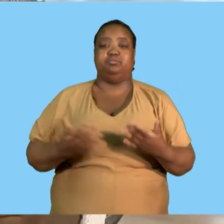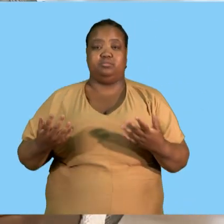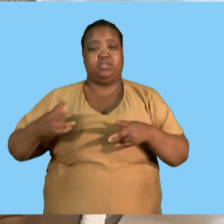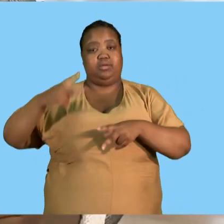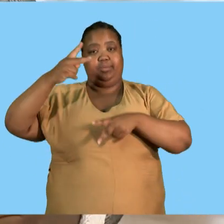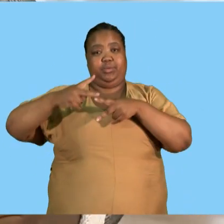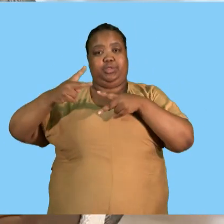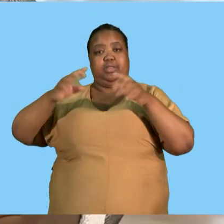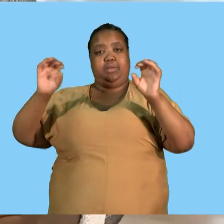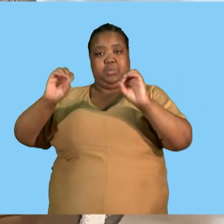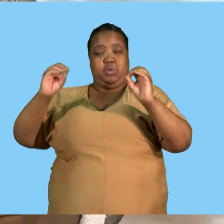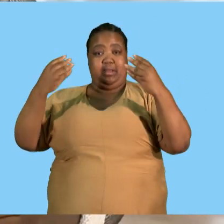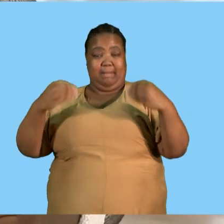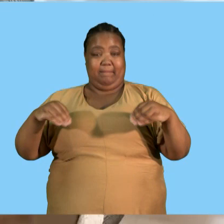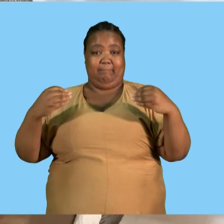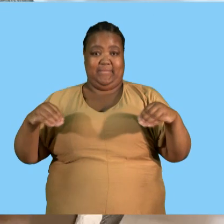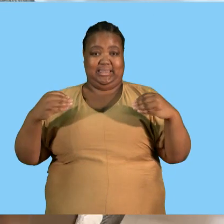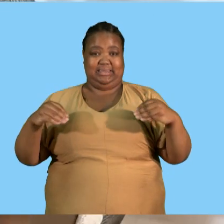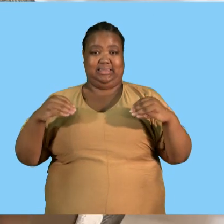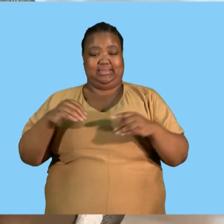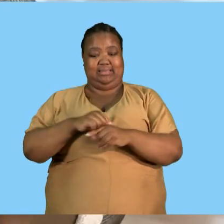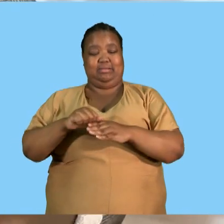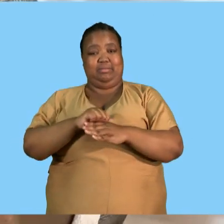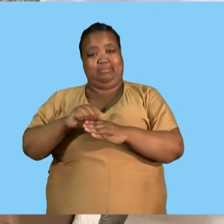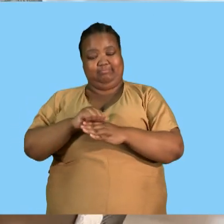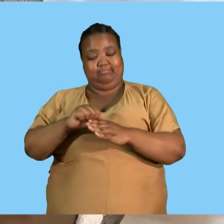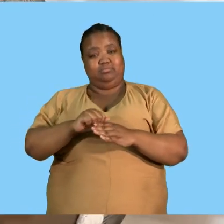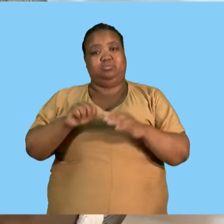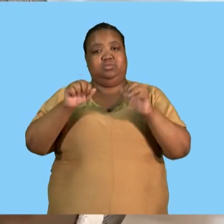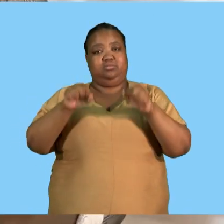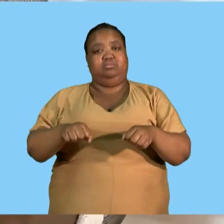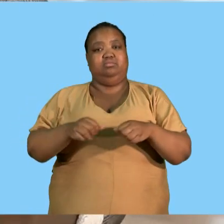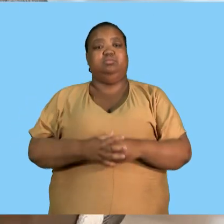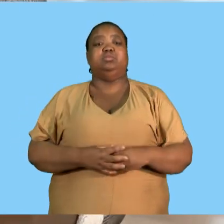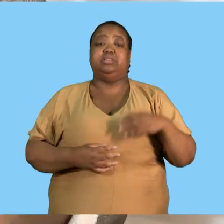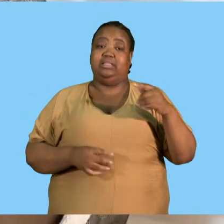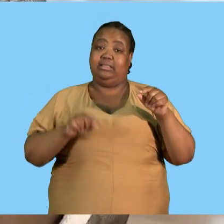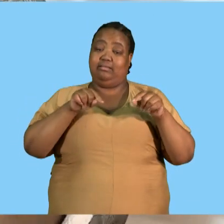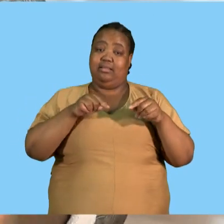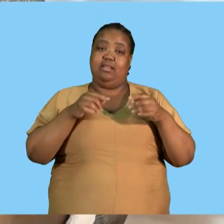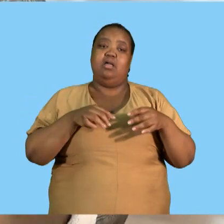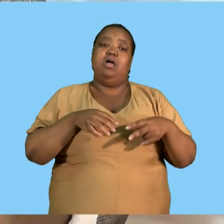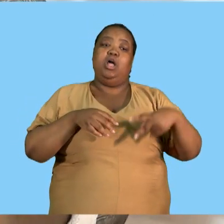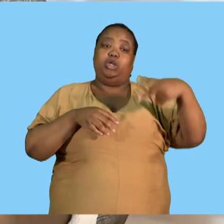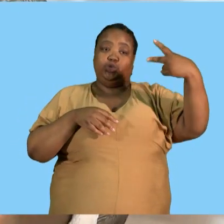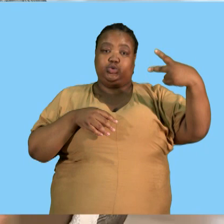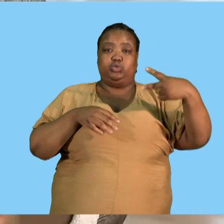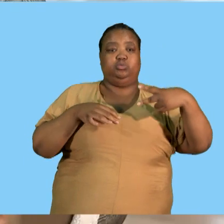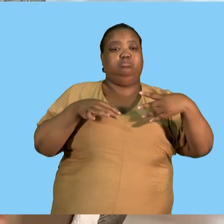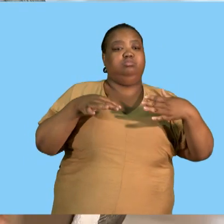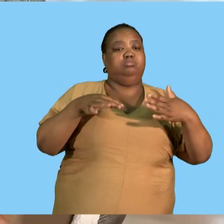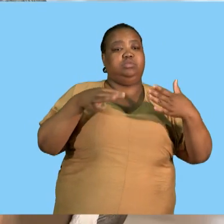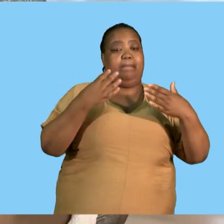unprofessional business practices if you've identified three unethical business practice you are wrong it was only two business uh two